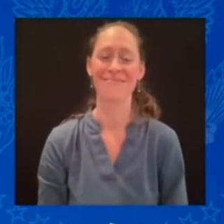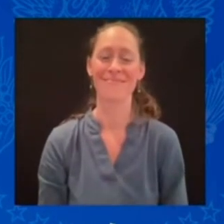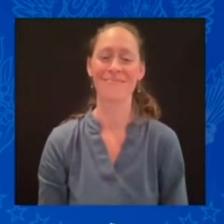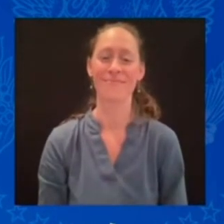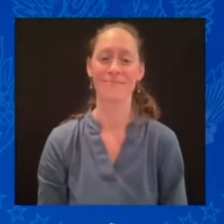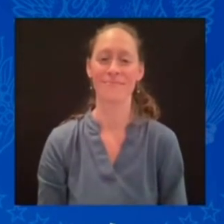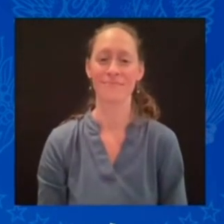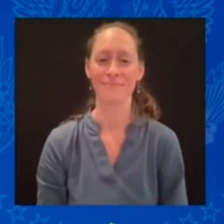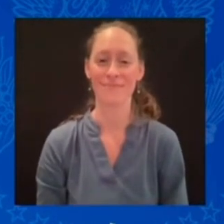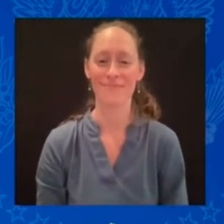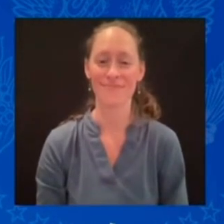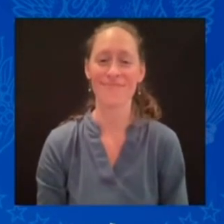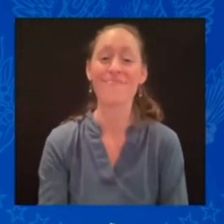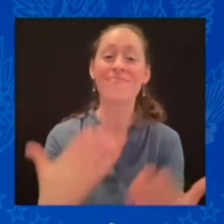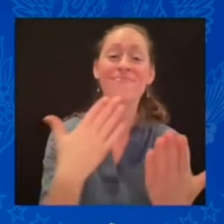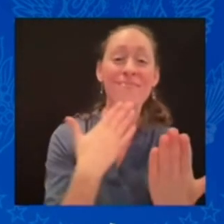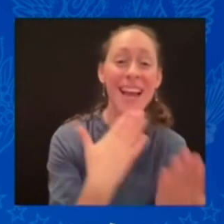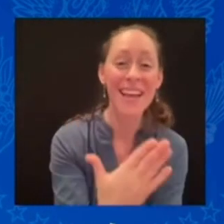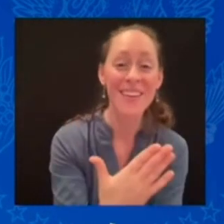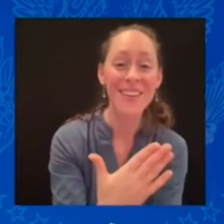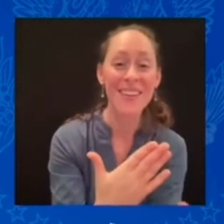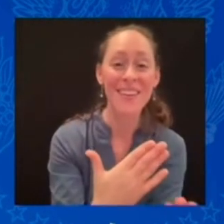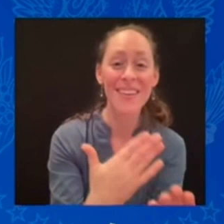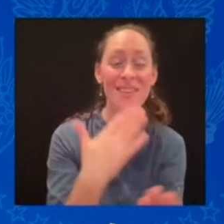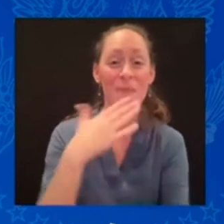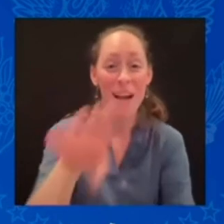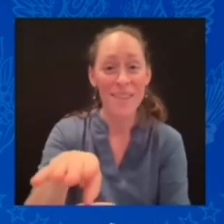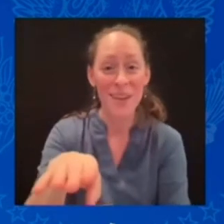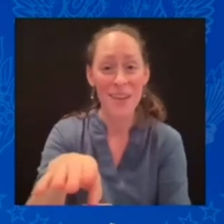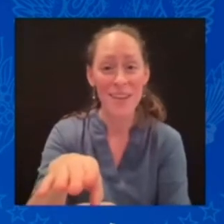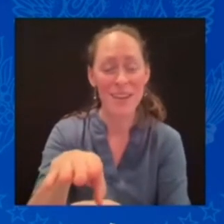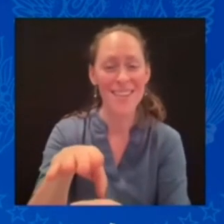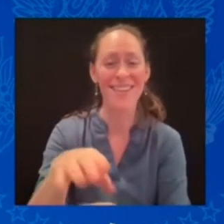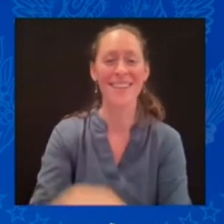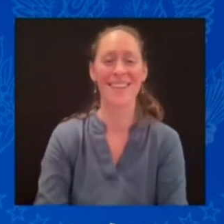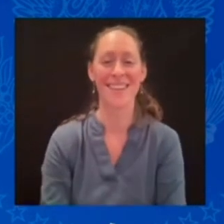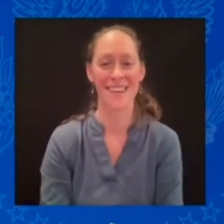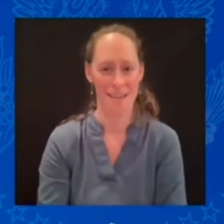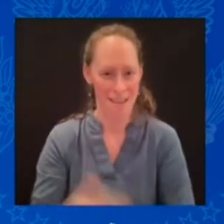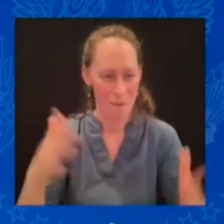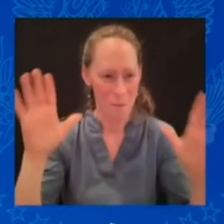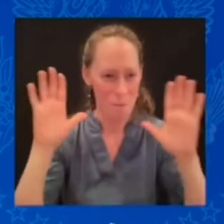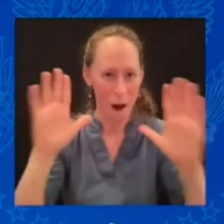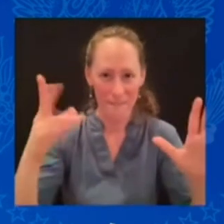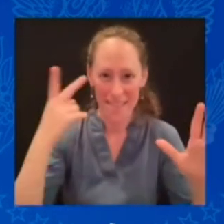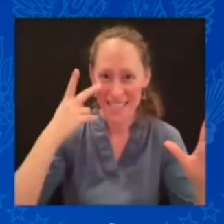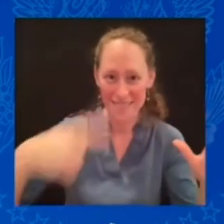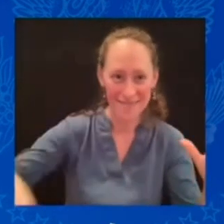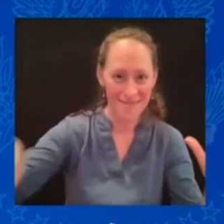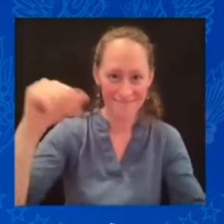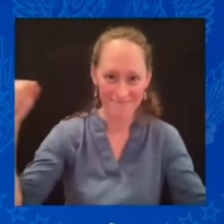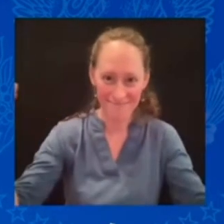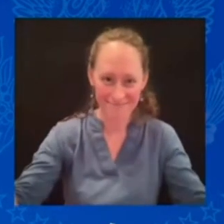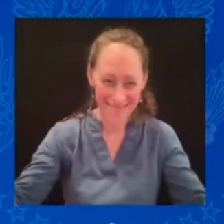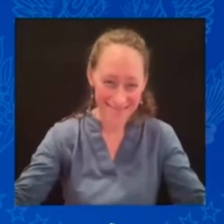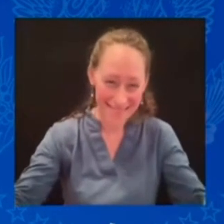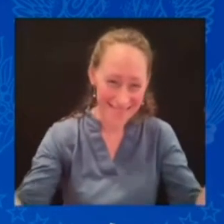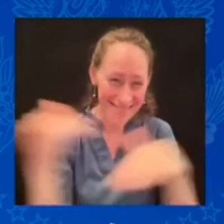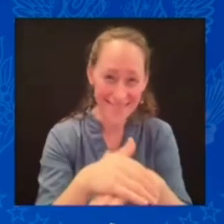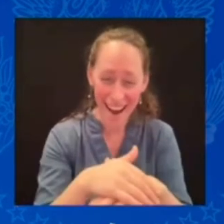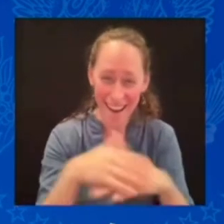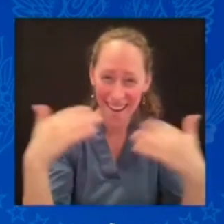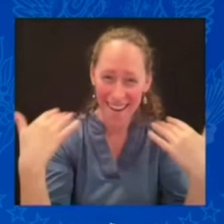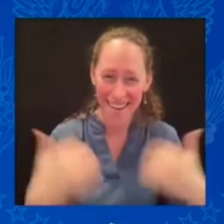have this kind of a big hall in the castle. Plenty of you here. First of all